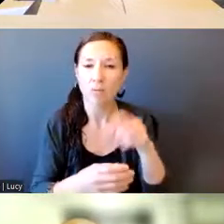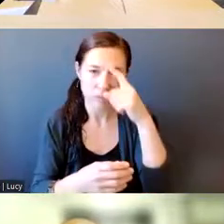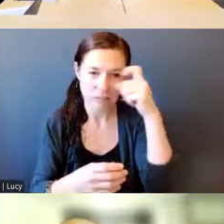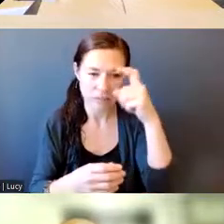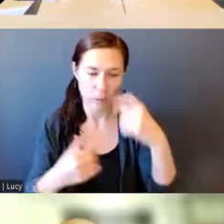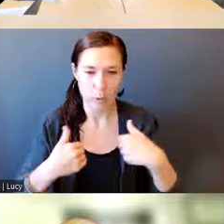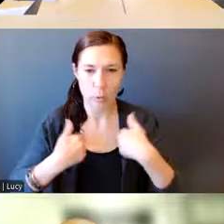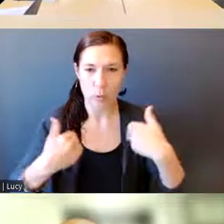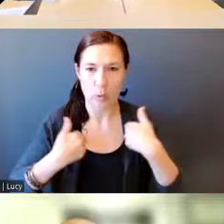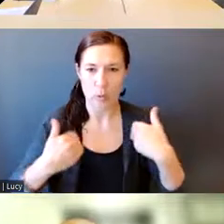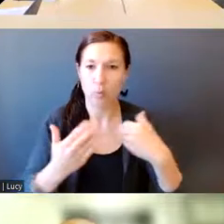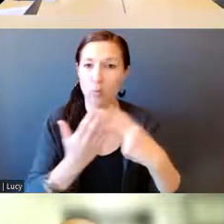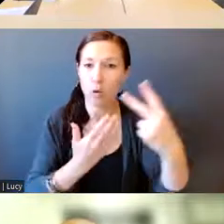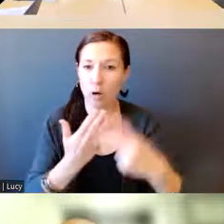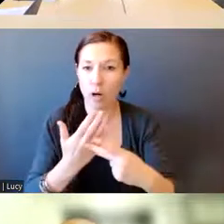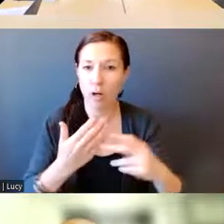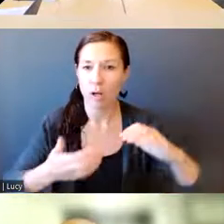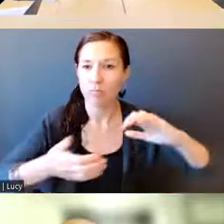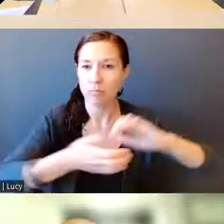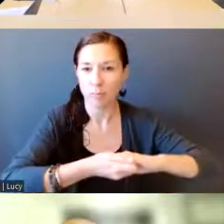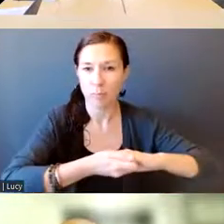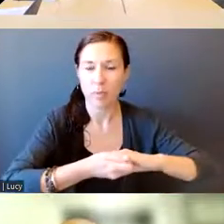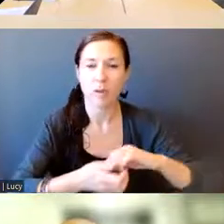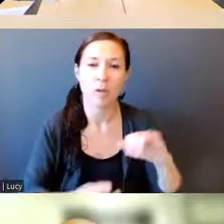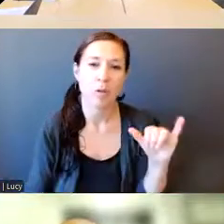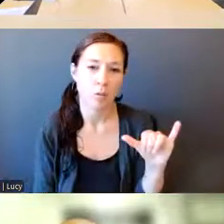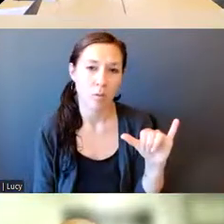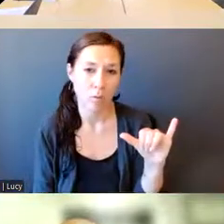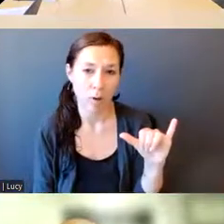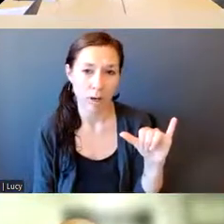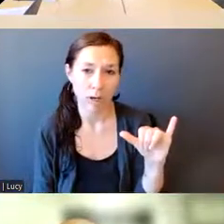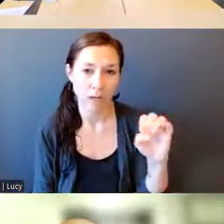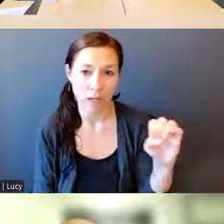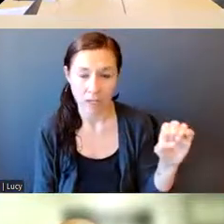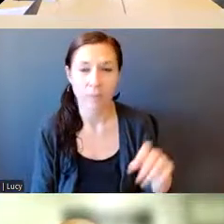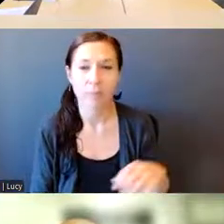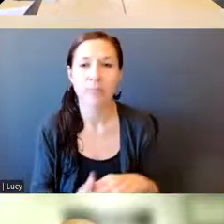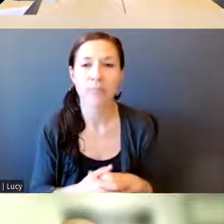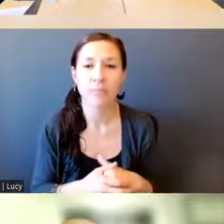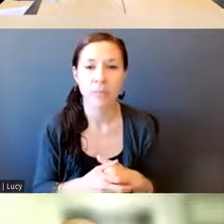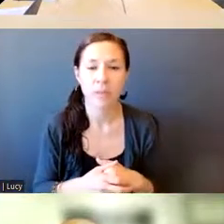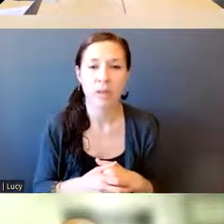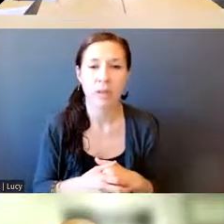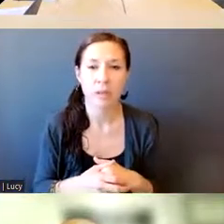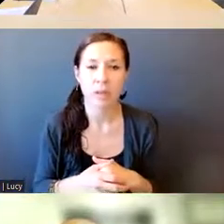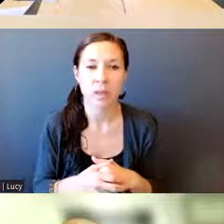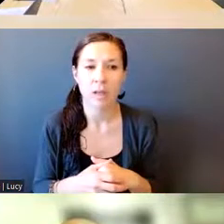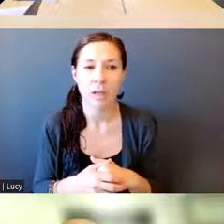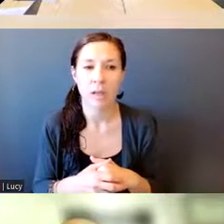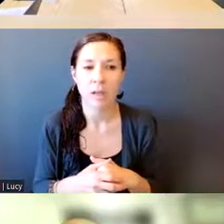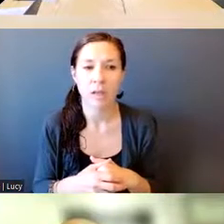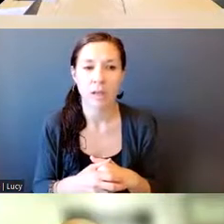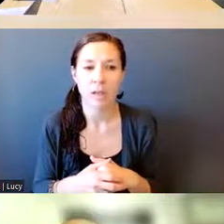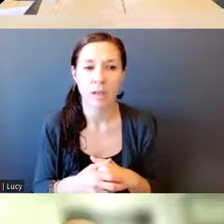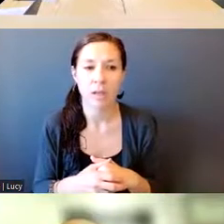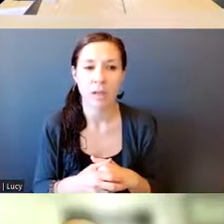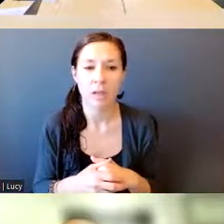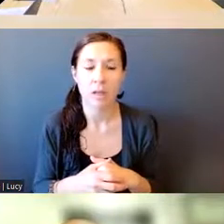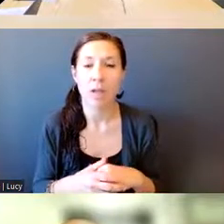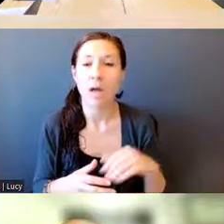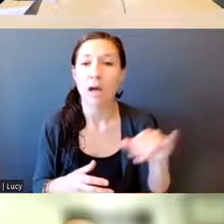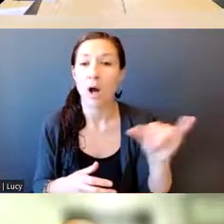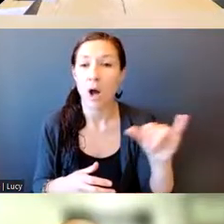summer in partnership with YEE. And we will continue that with our own internal high school students starting